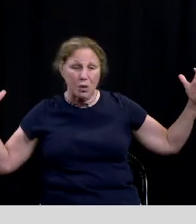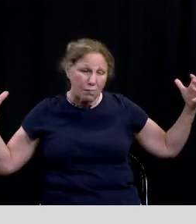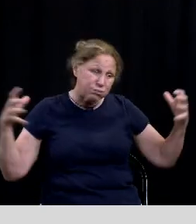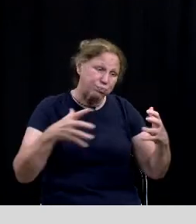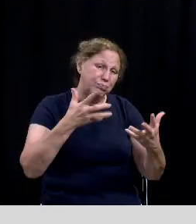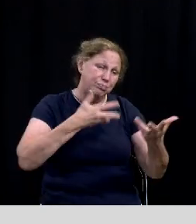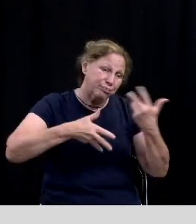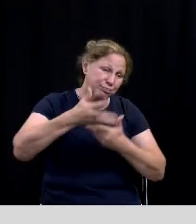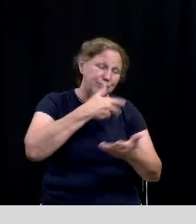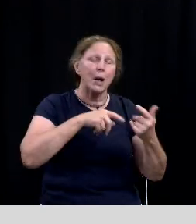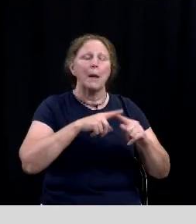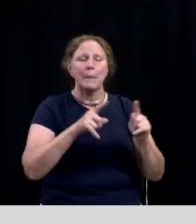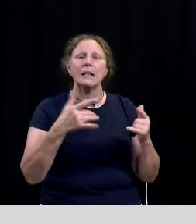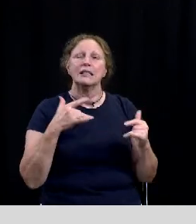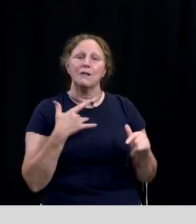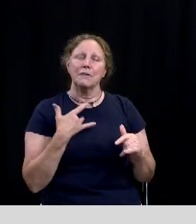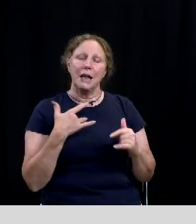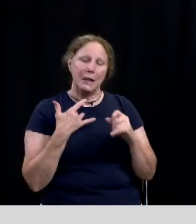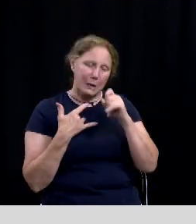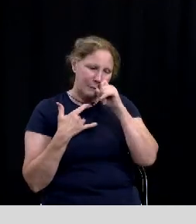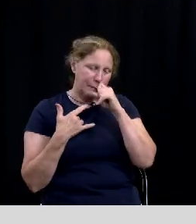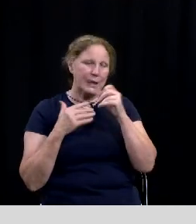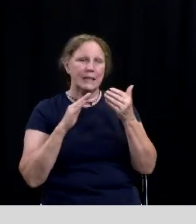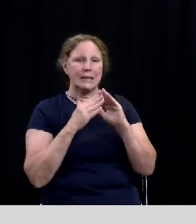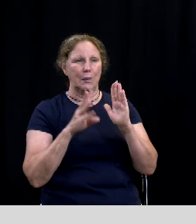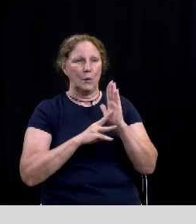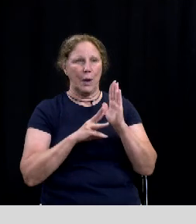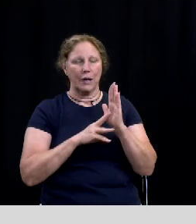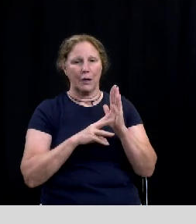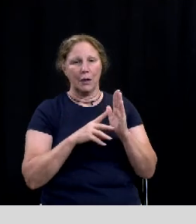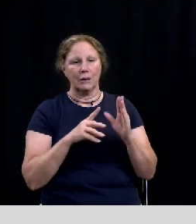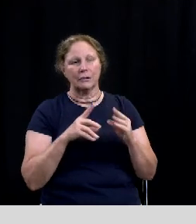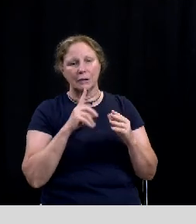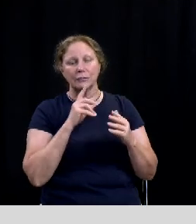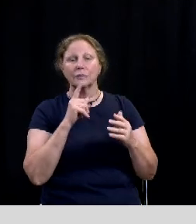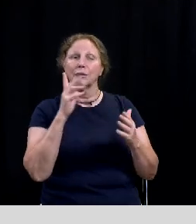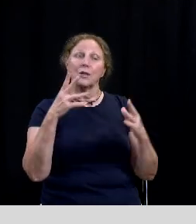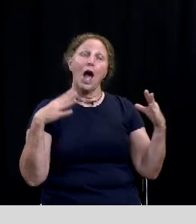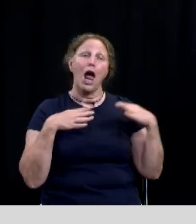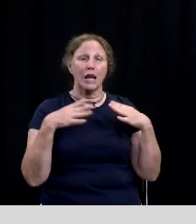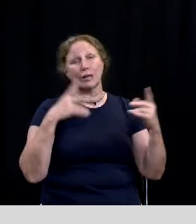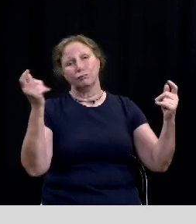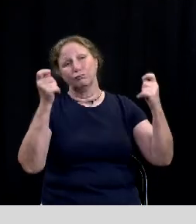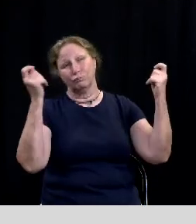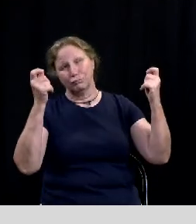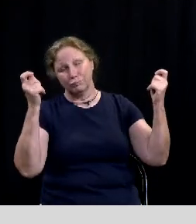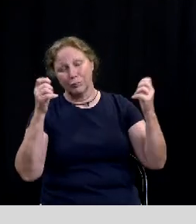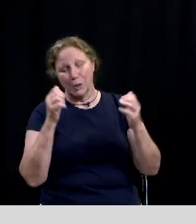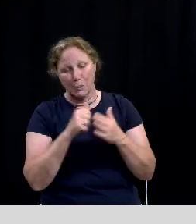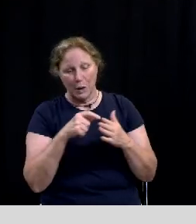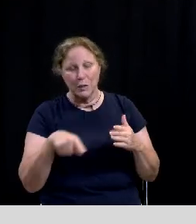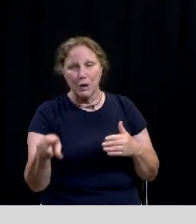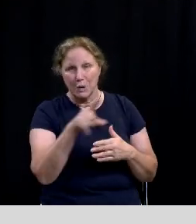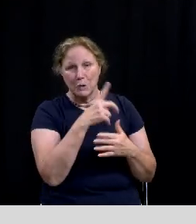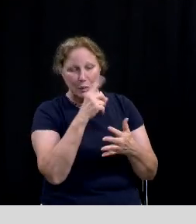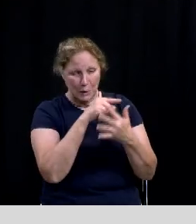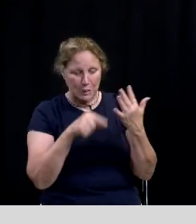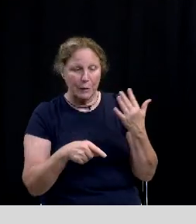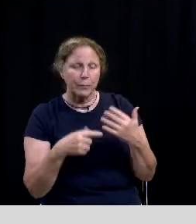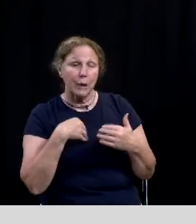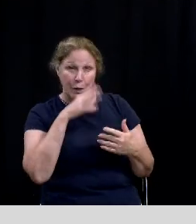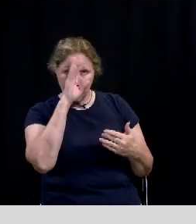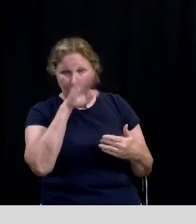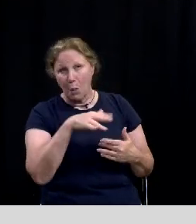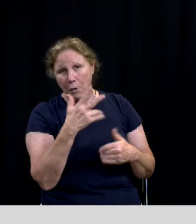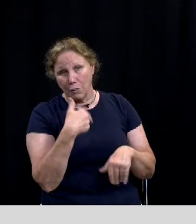gives us the essence of the city of waco ushering in the holiday season and with those offerings you know of course